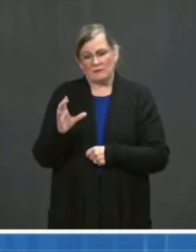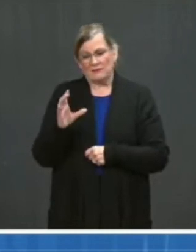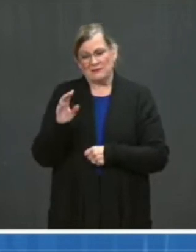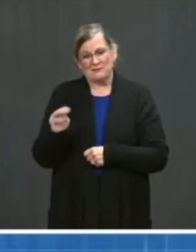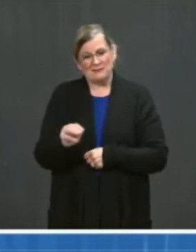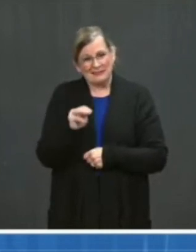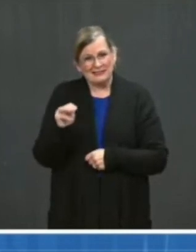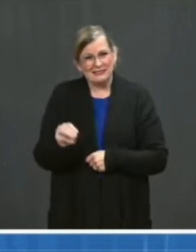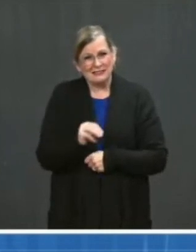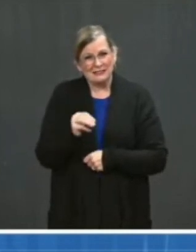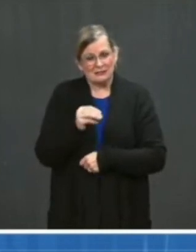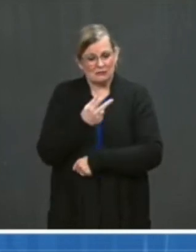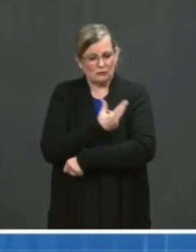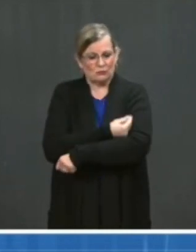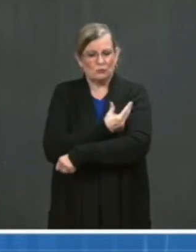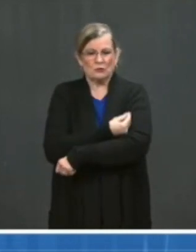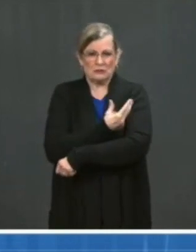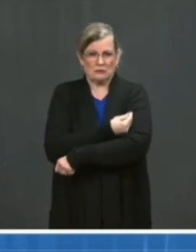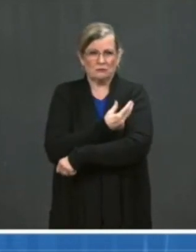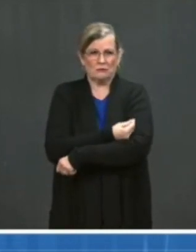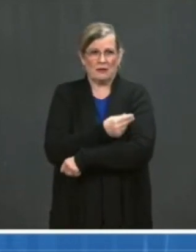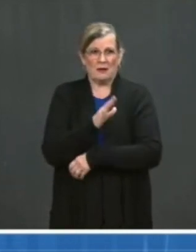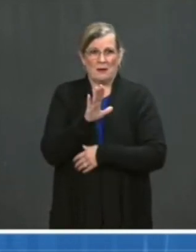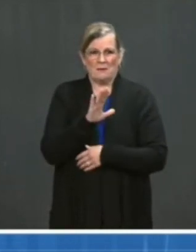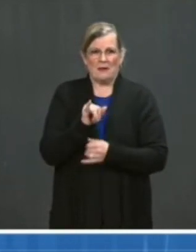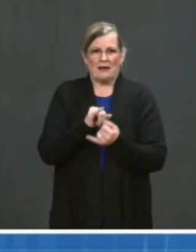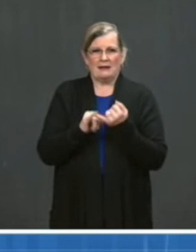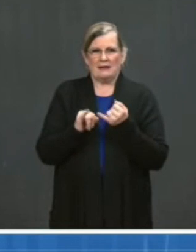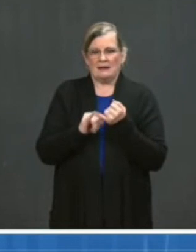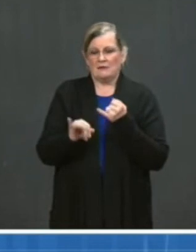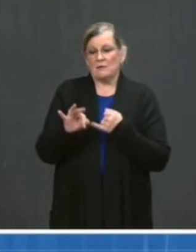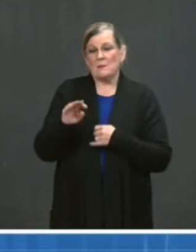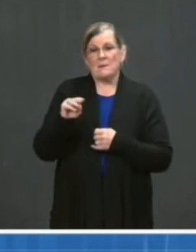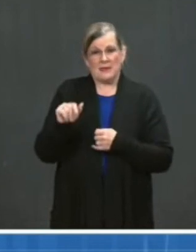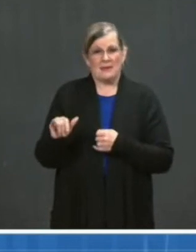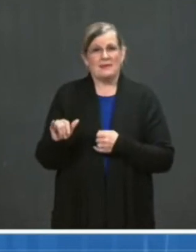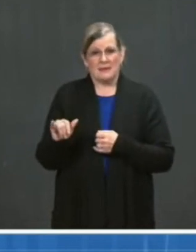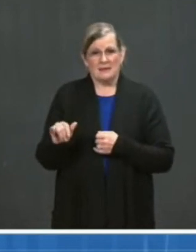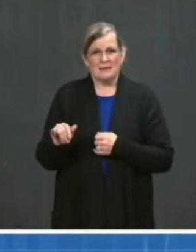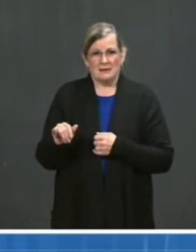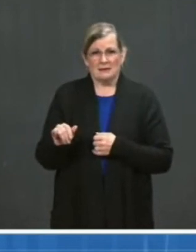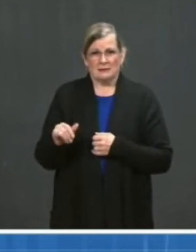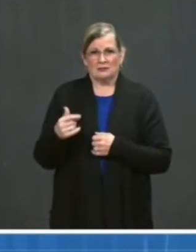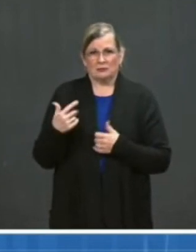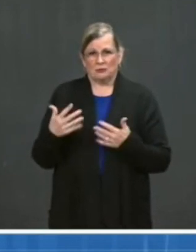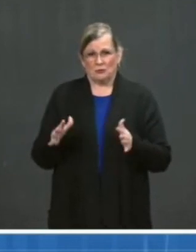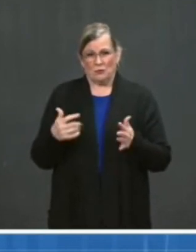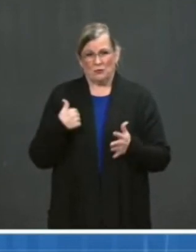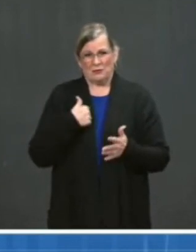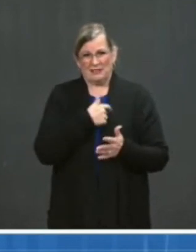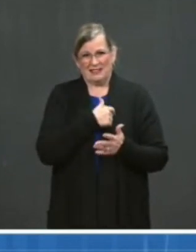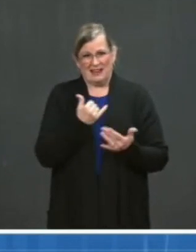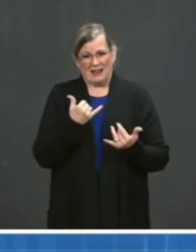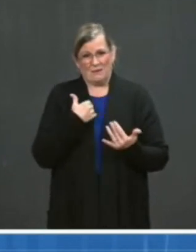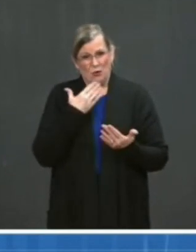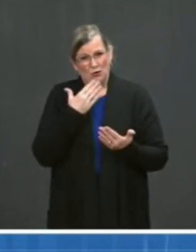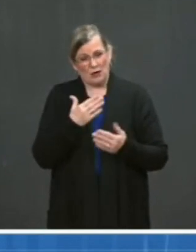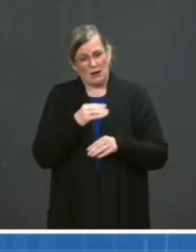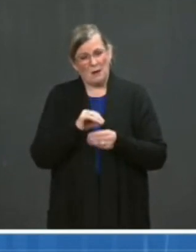And importantly, we are on track to have enough vaccine supply for all adult Americans by the end of May.